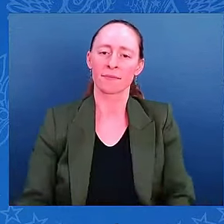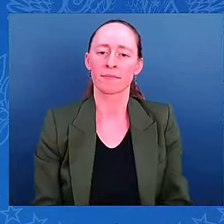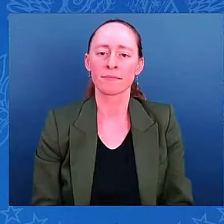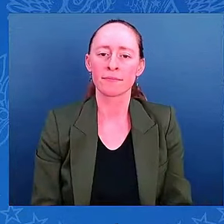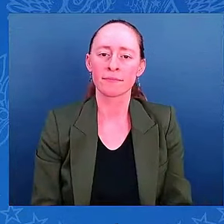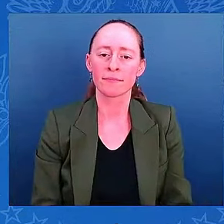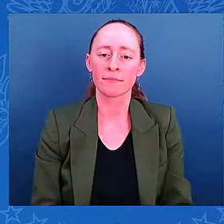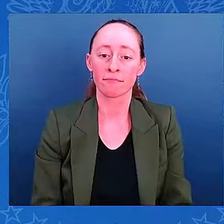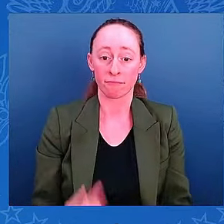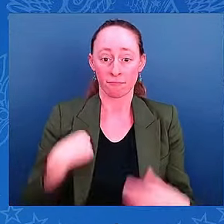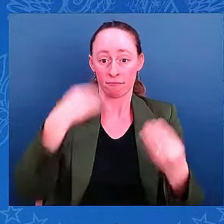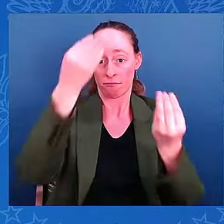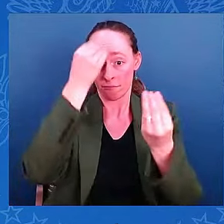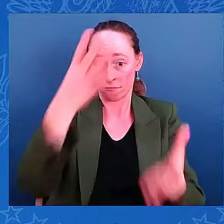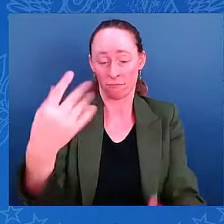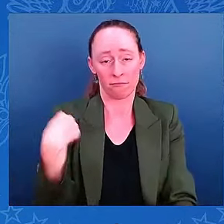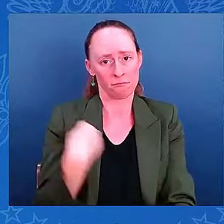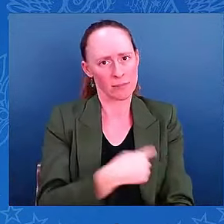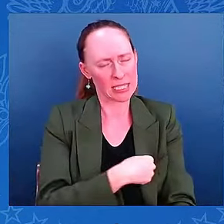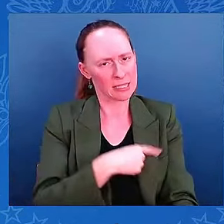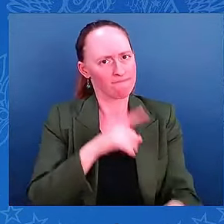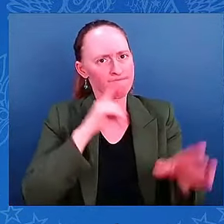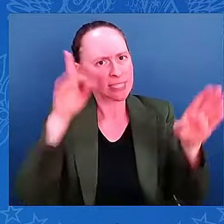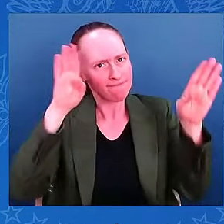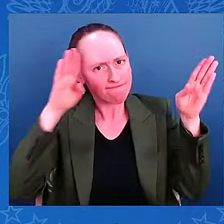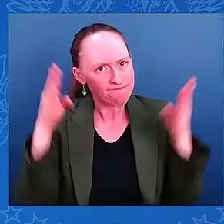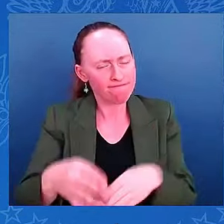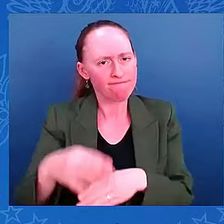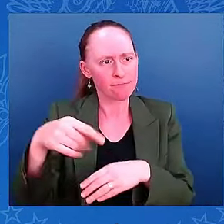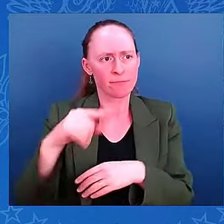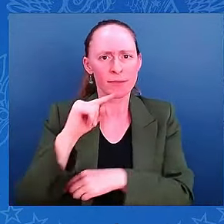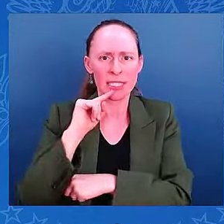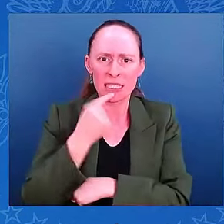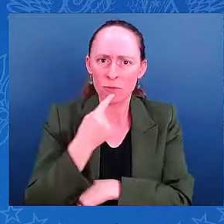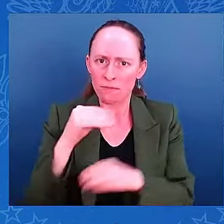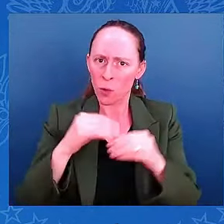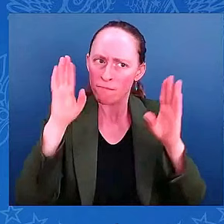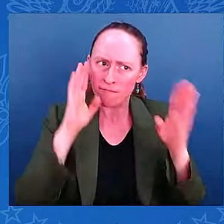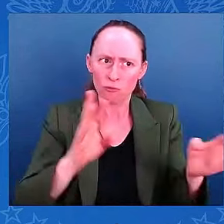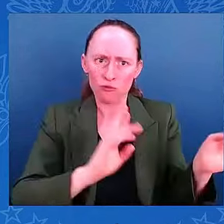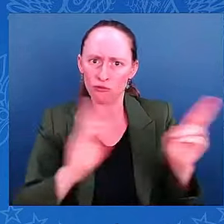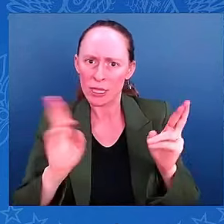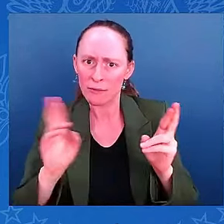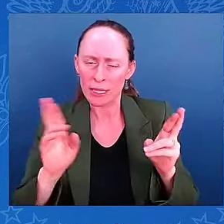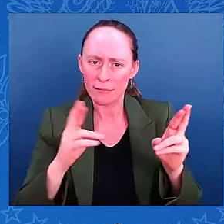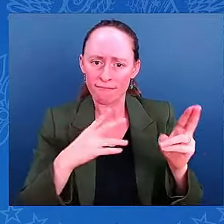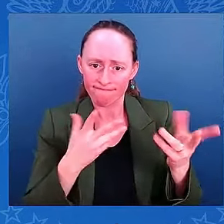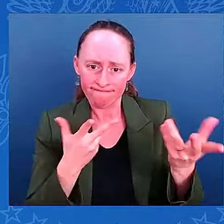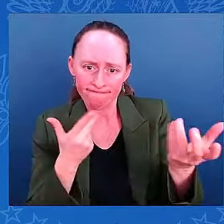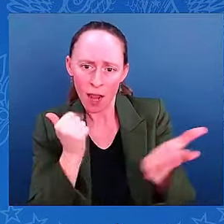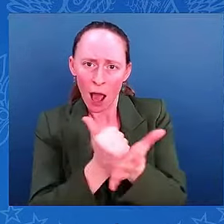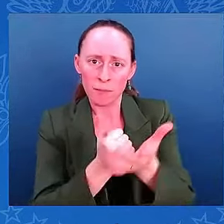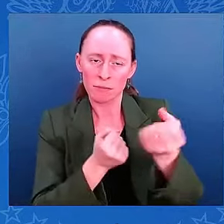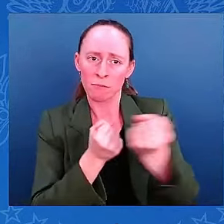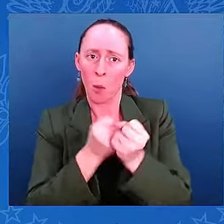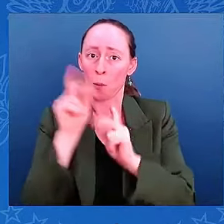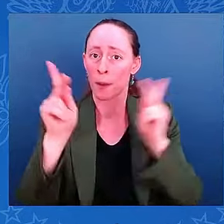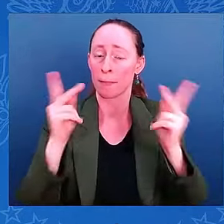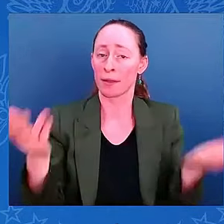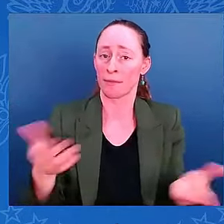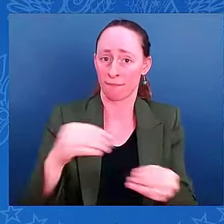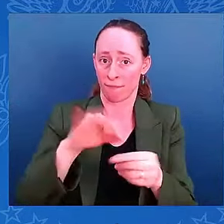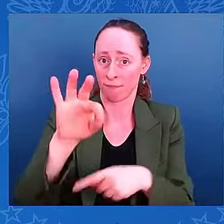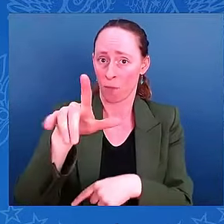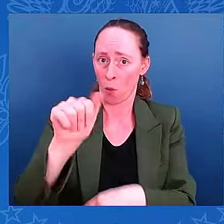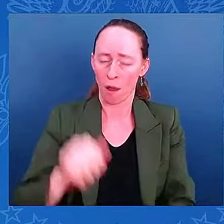We are focused and we are ready to support the people of Florida. Dan, you are doing a hell of a job. You always have. We have